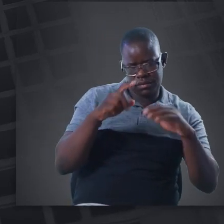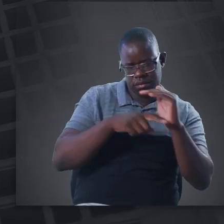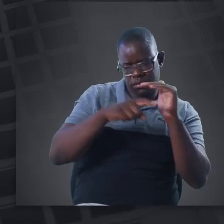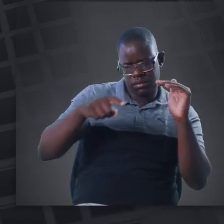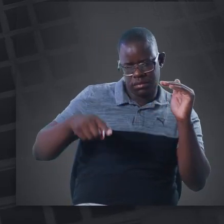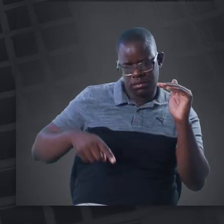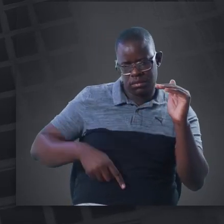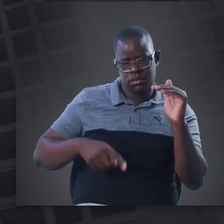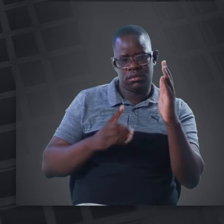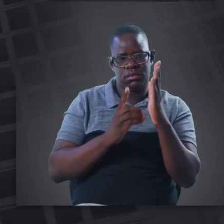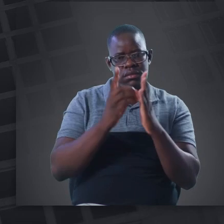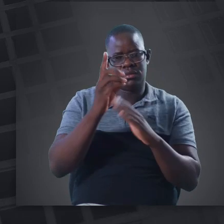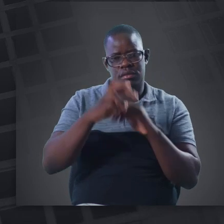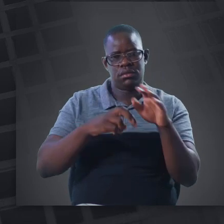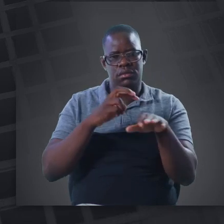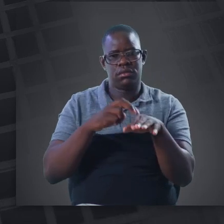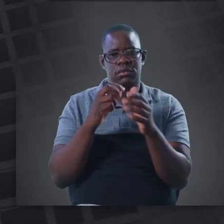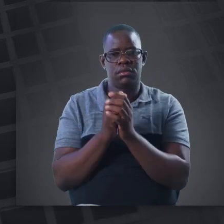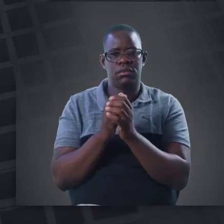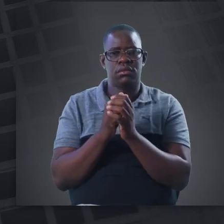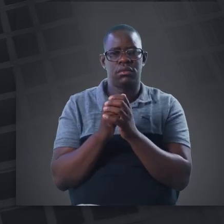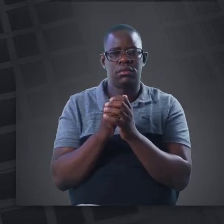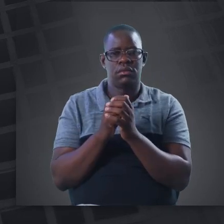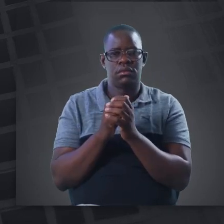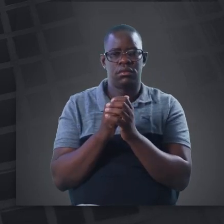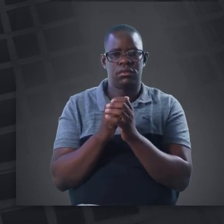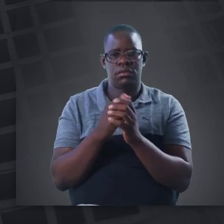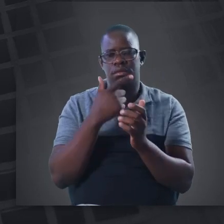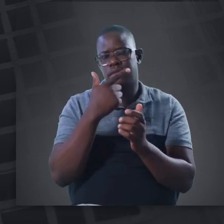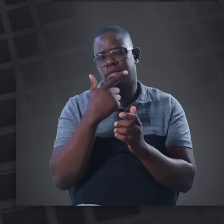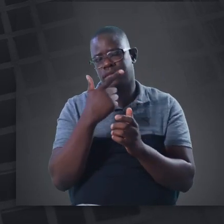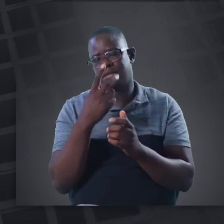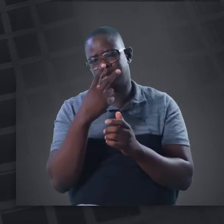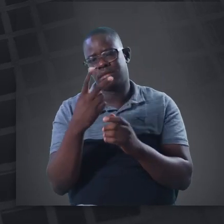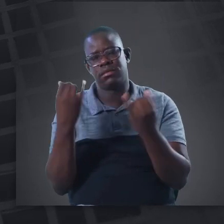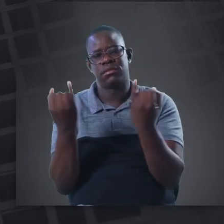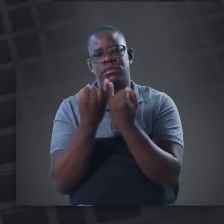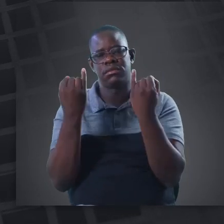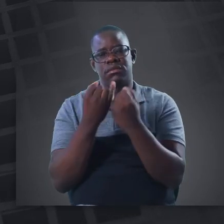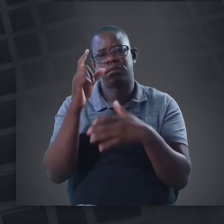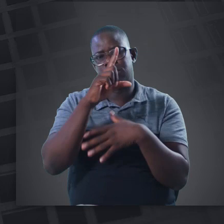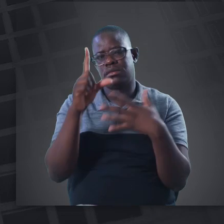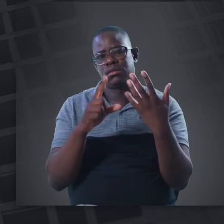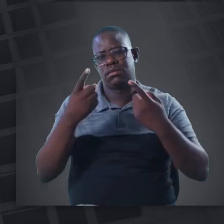economy of a country and examine aspects of the National Development Plan of Namibia.